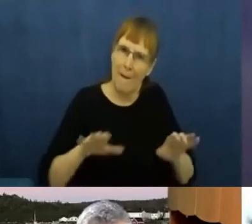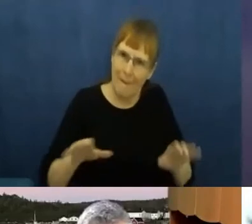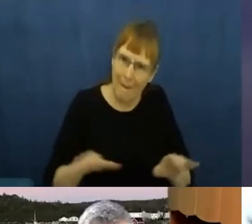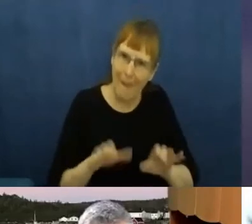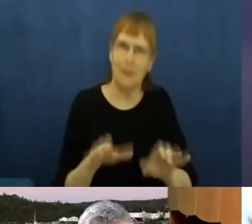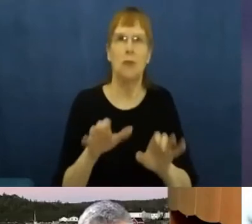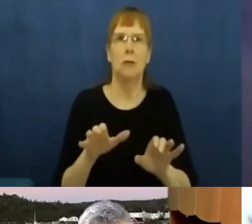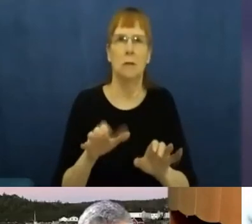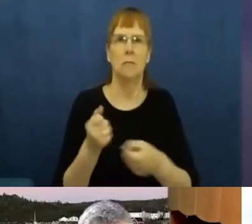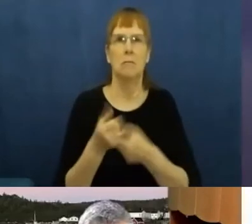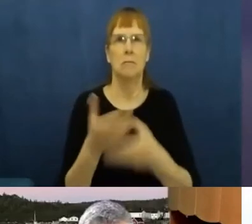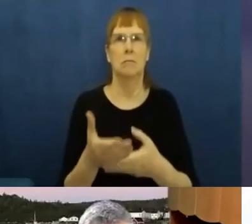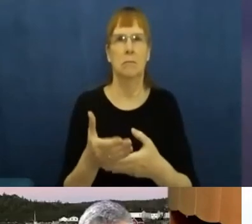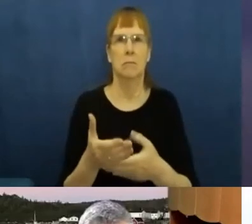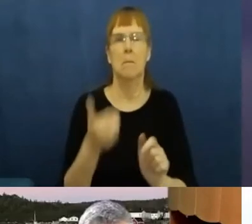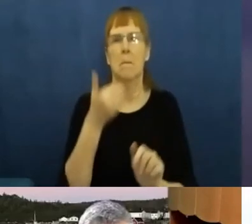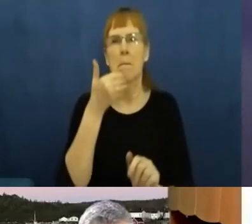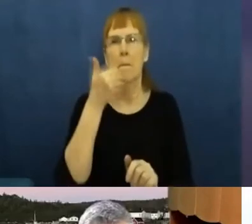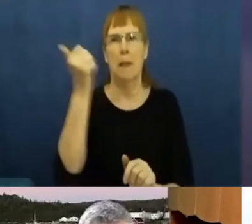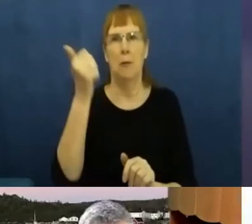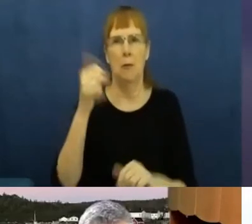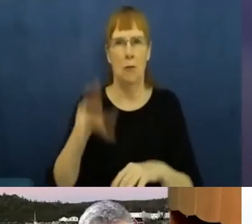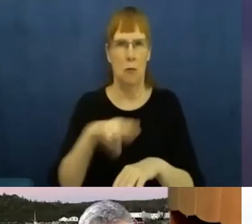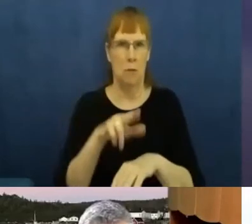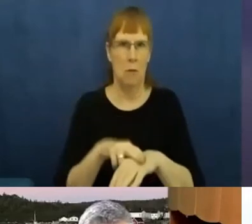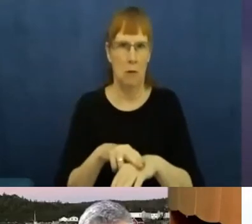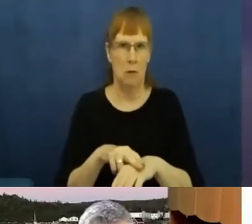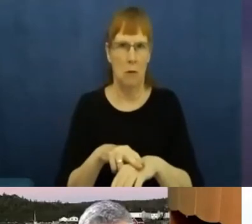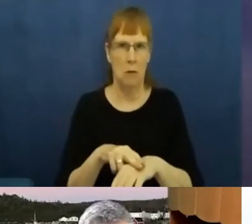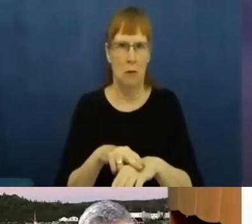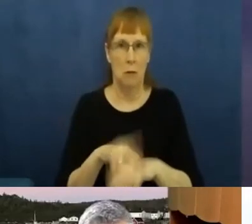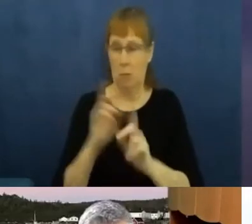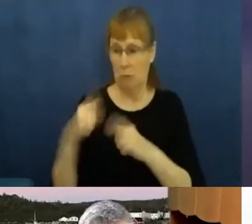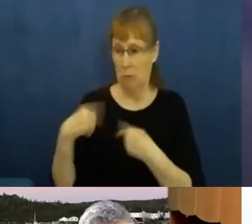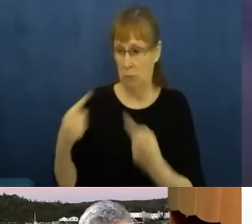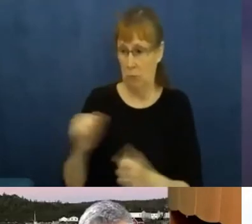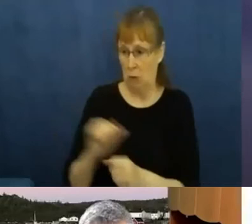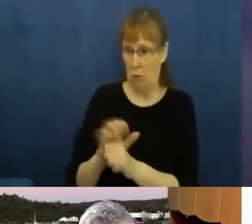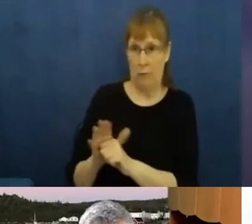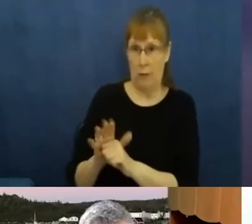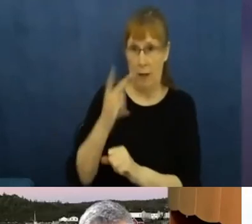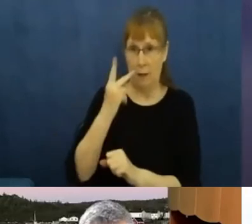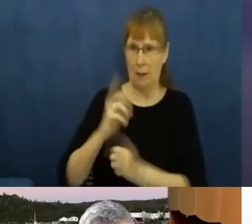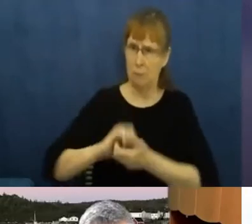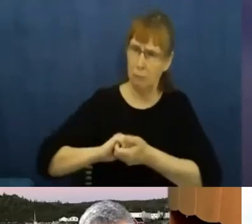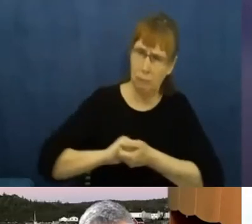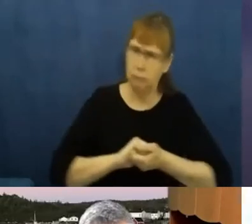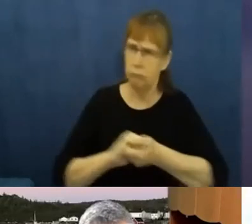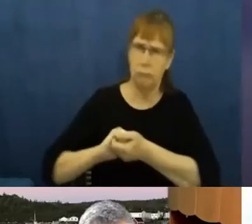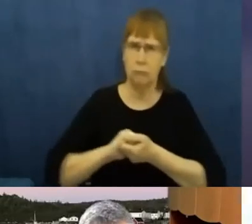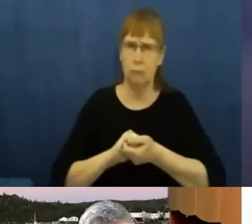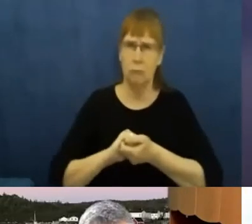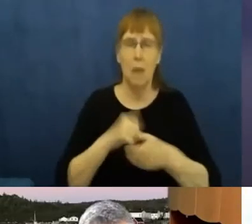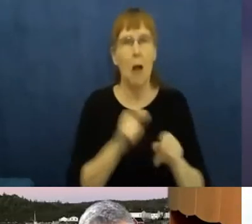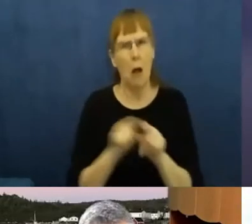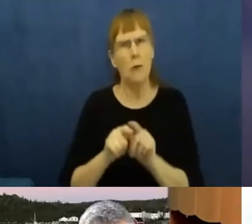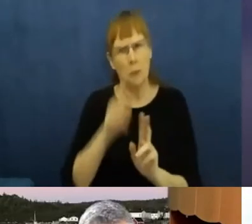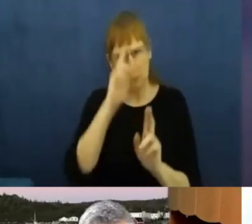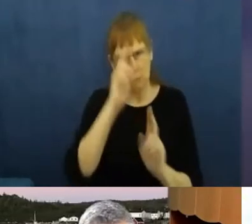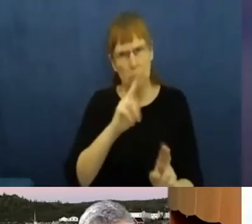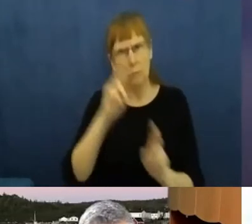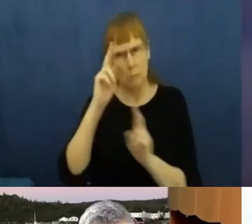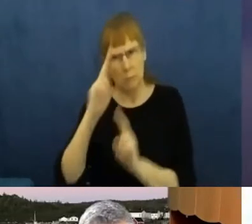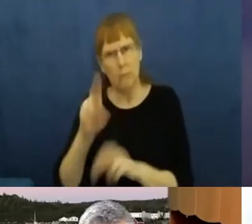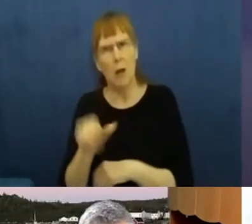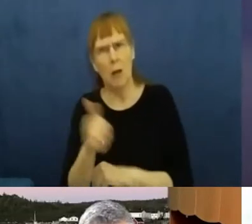way of building on the solidarity that I've seen and with genuine respect for the